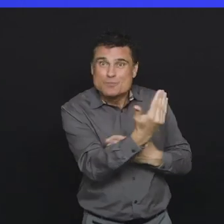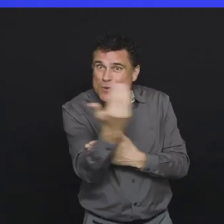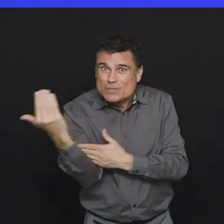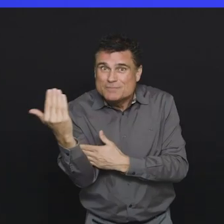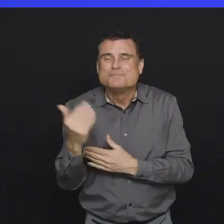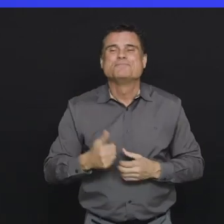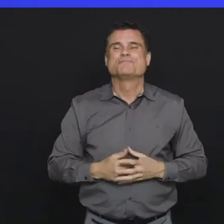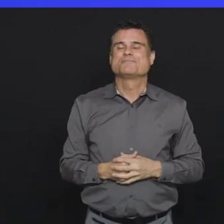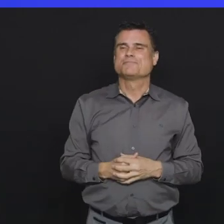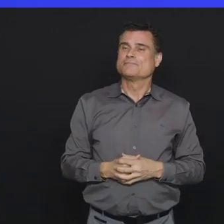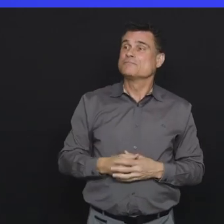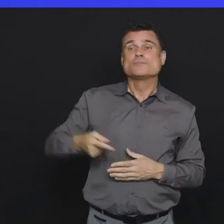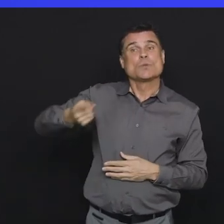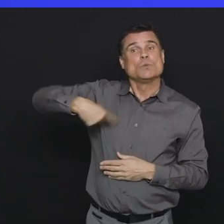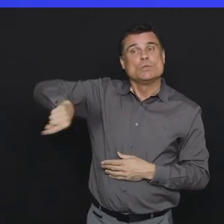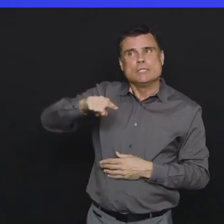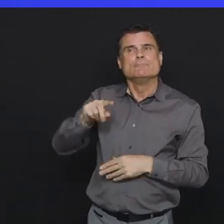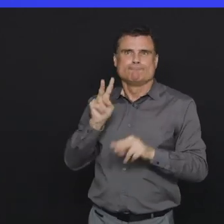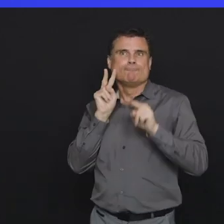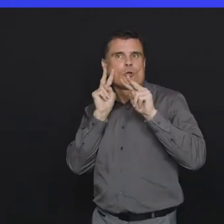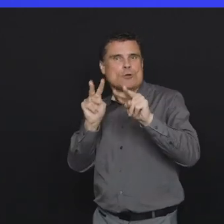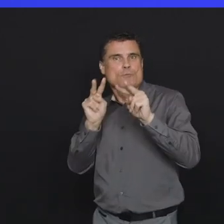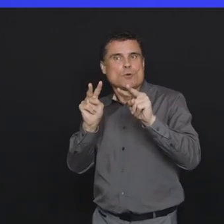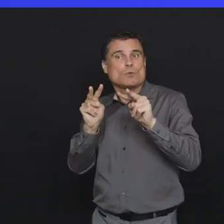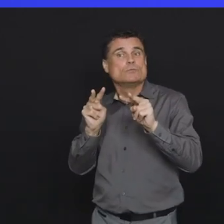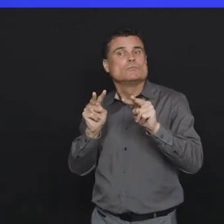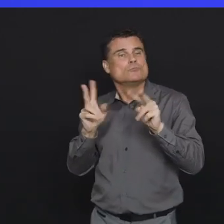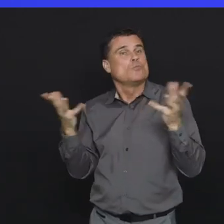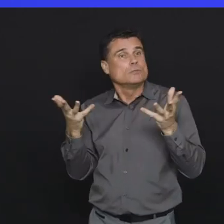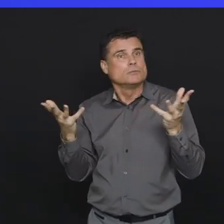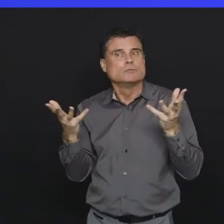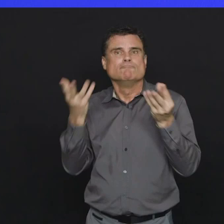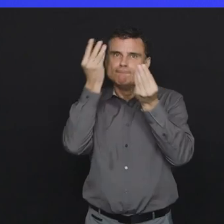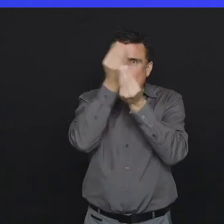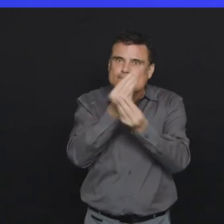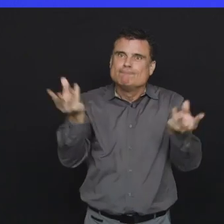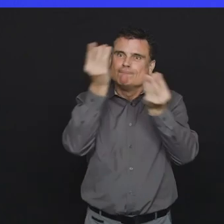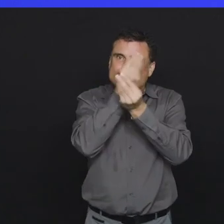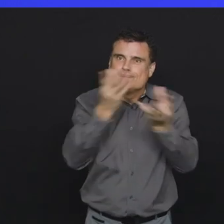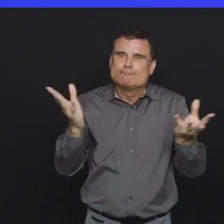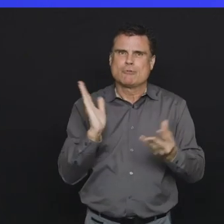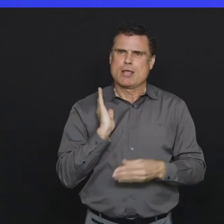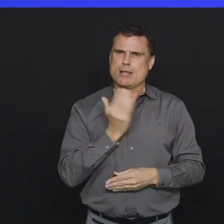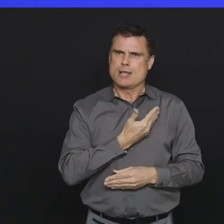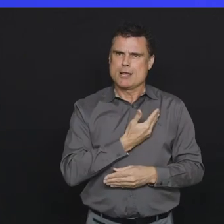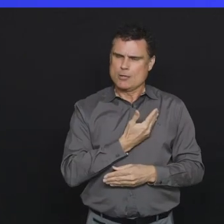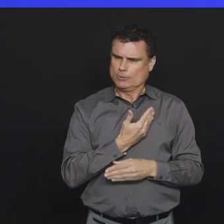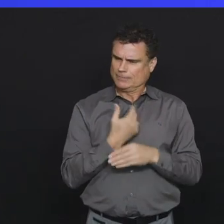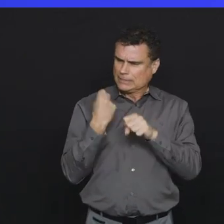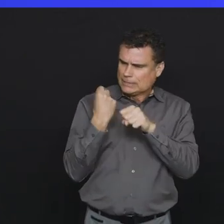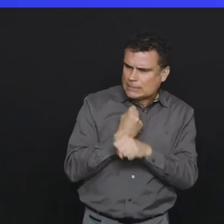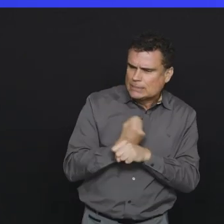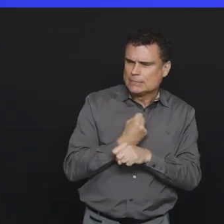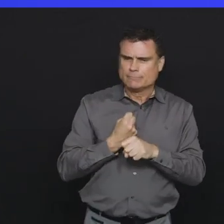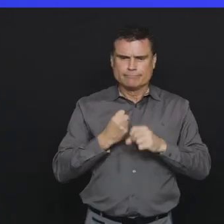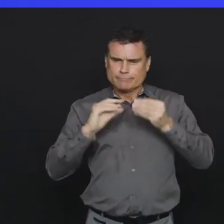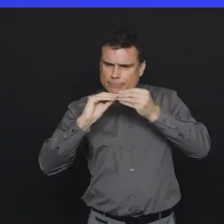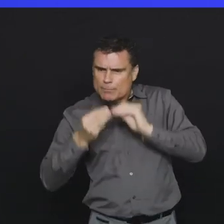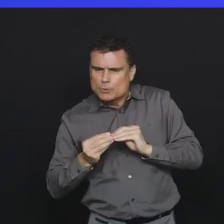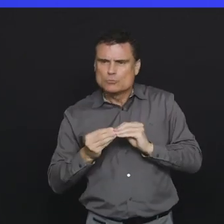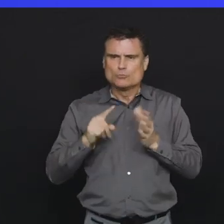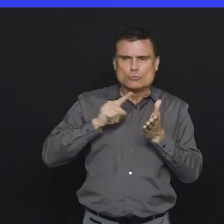Thank you and good morning. So this is something that we've been looking forward to being able to share with you all